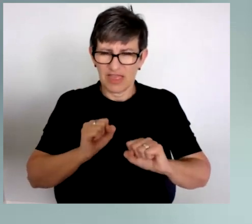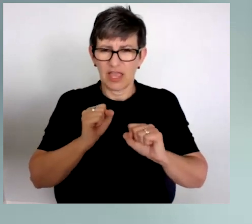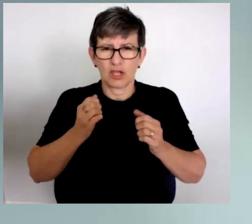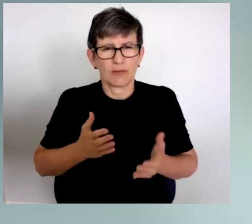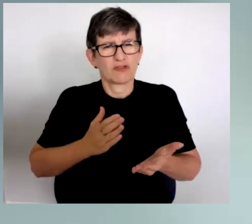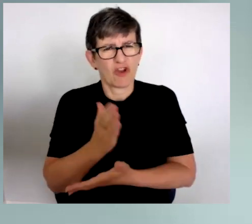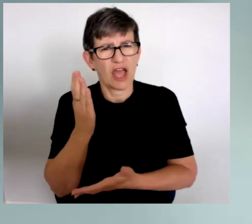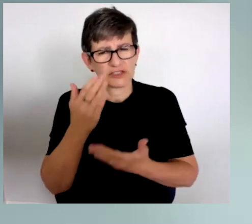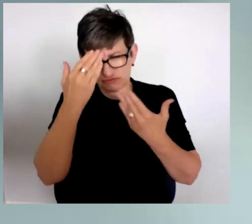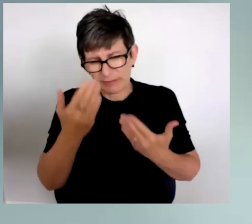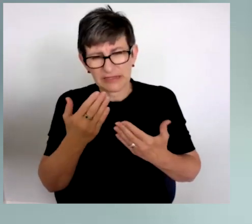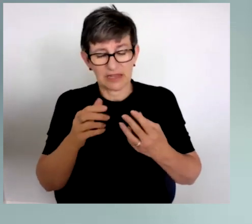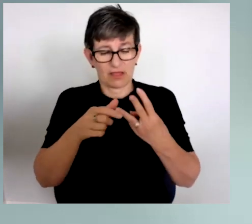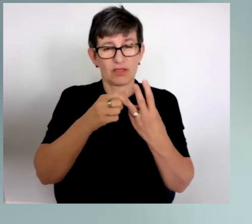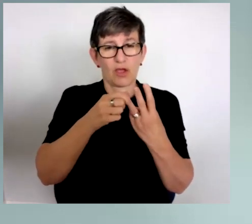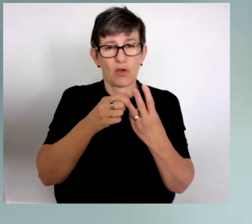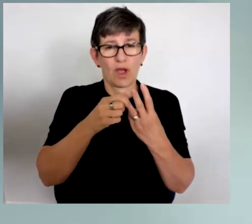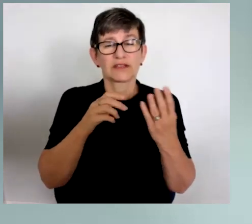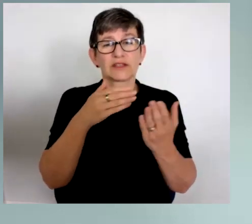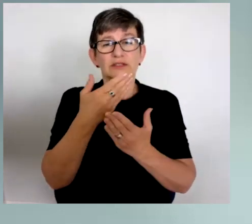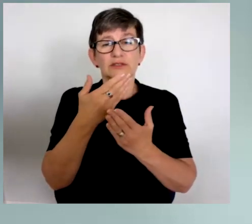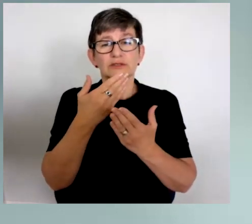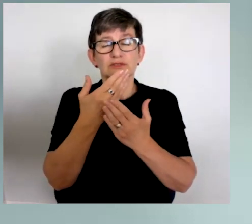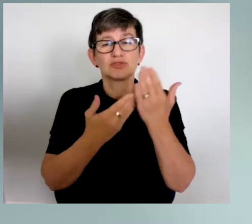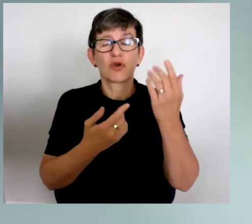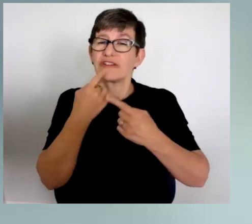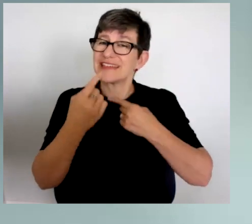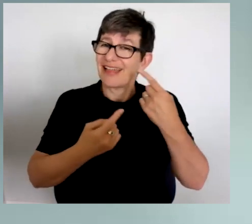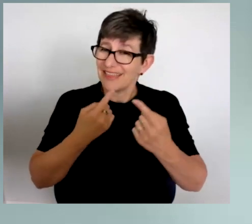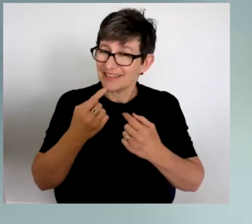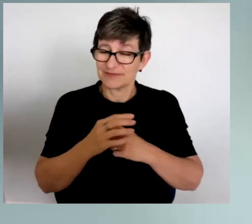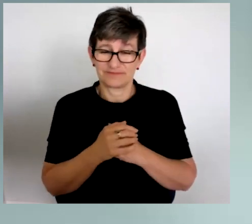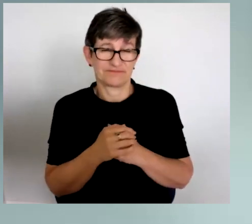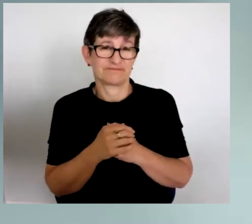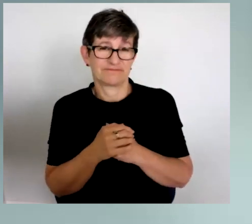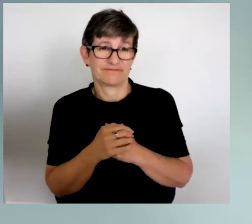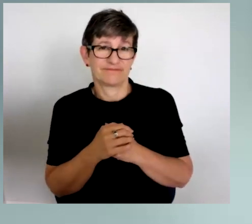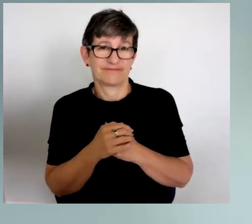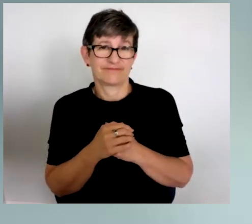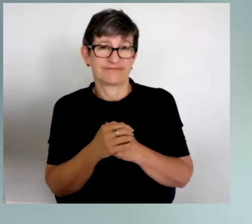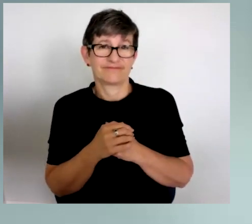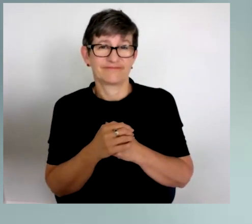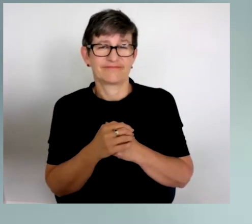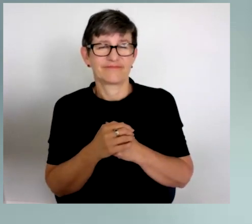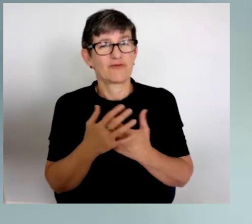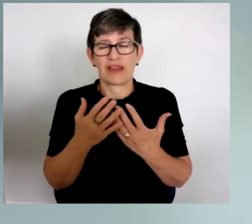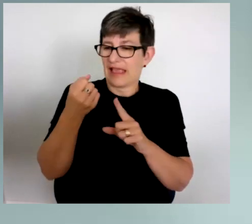purpose. And then the third one is storytelling. And I think storytelling is advocacy is